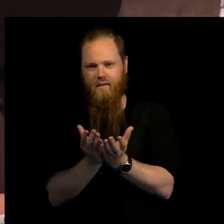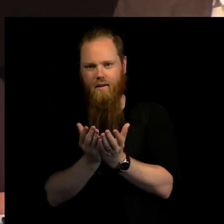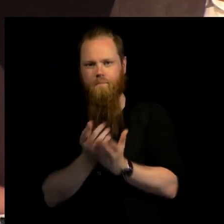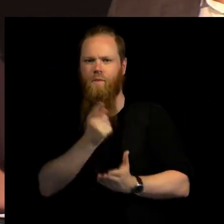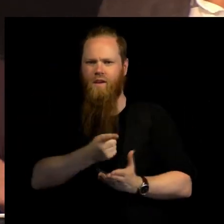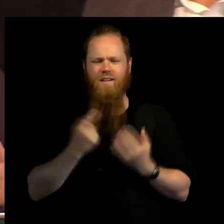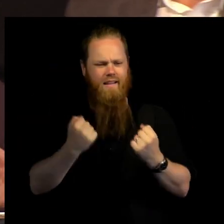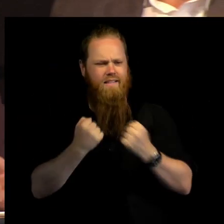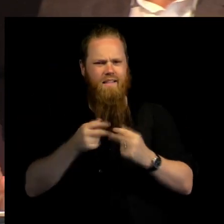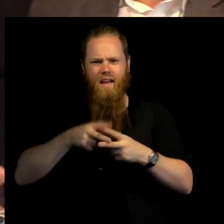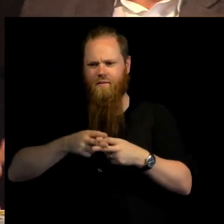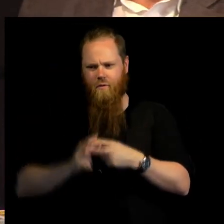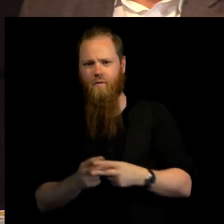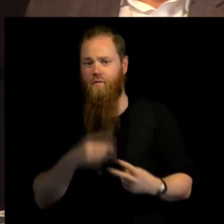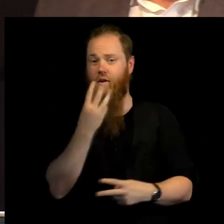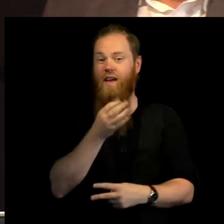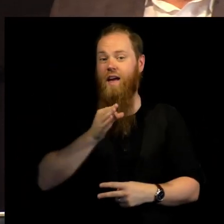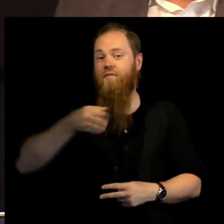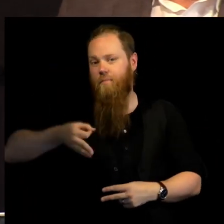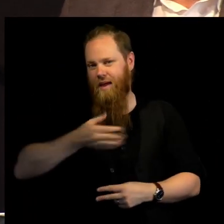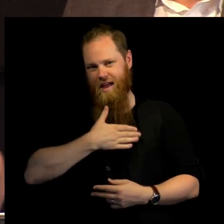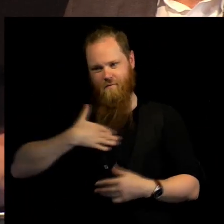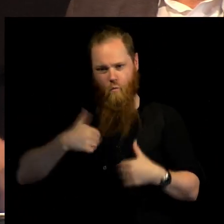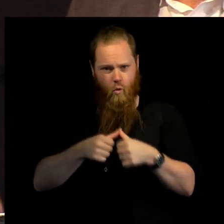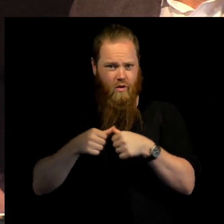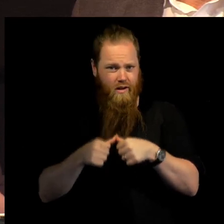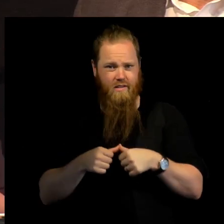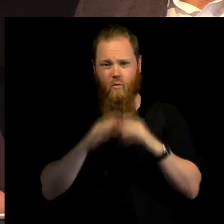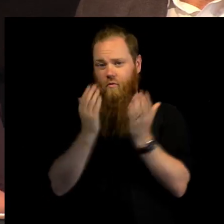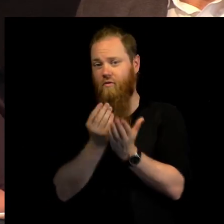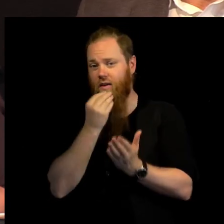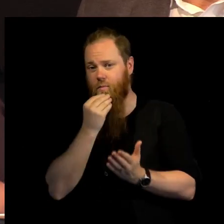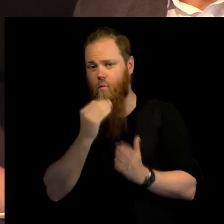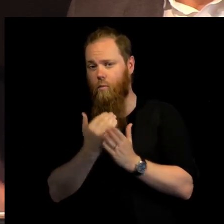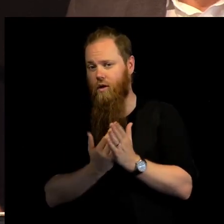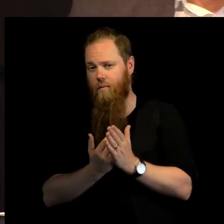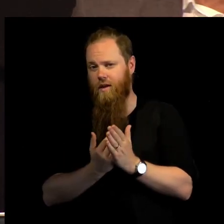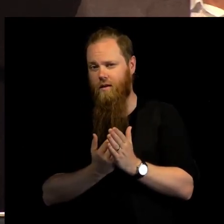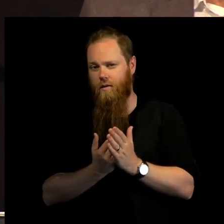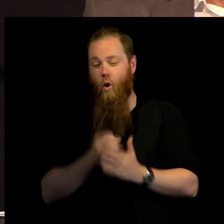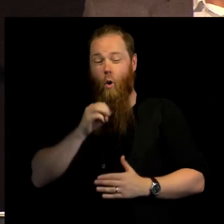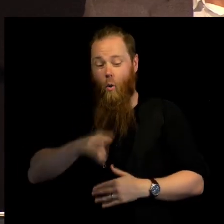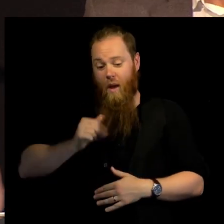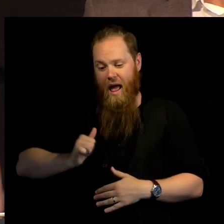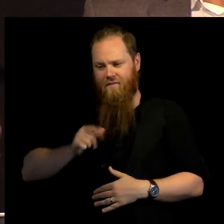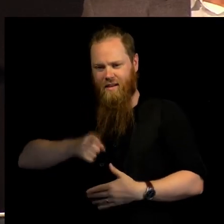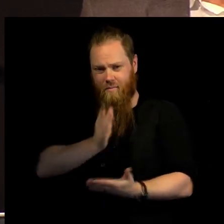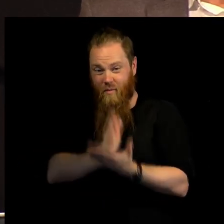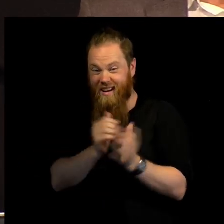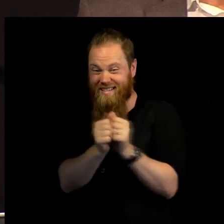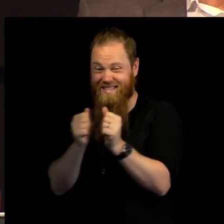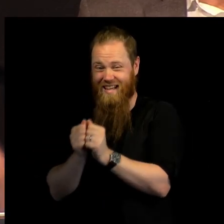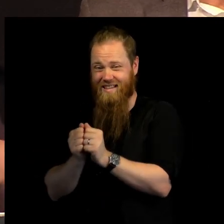like WFP, World Food Programme. It is an instrument that if leveraged appropriately, it will